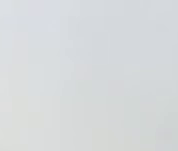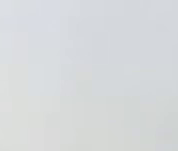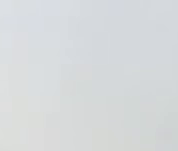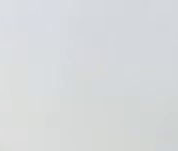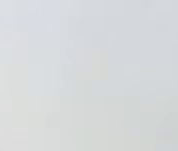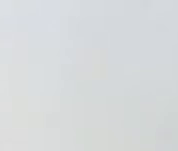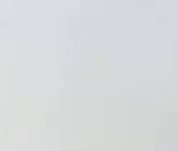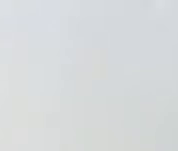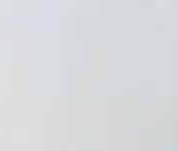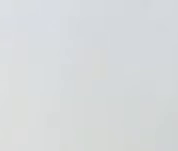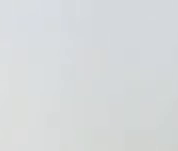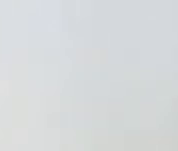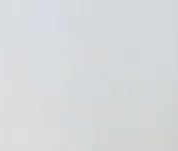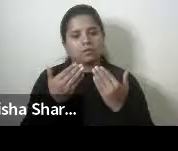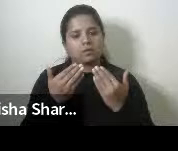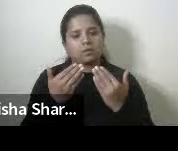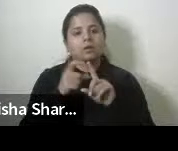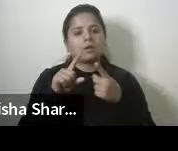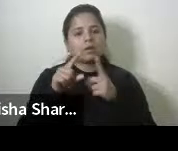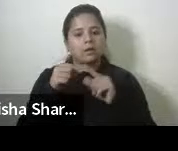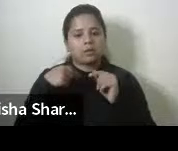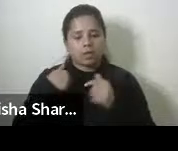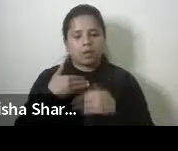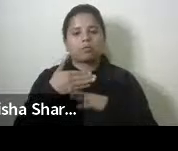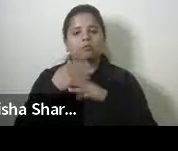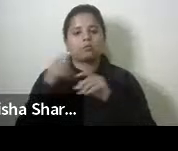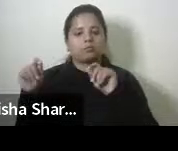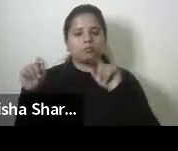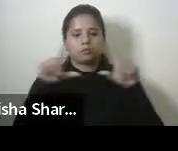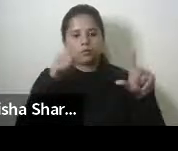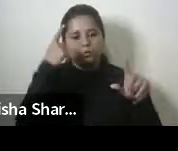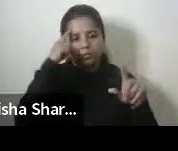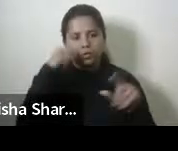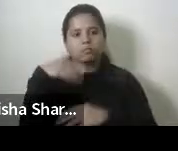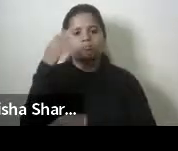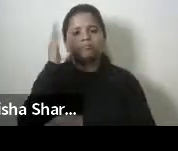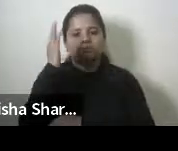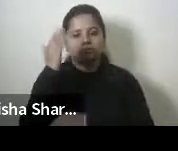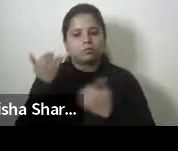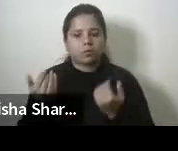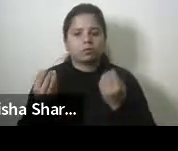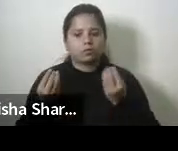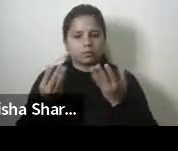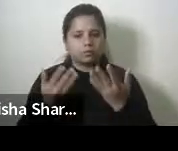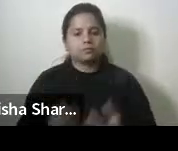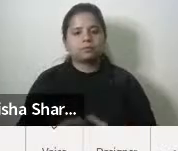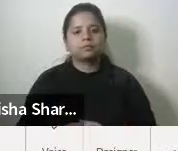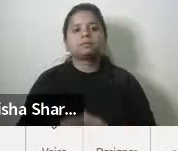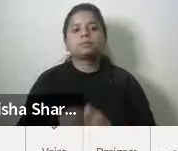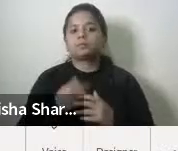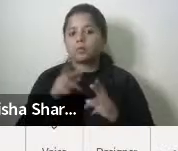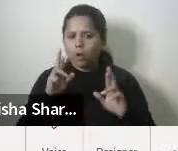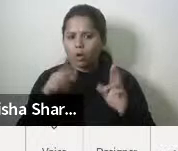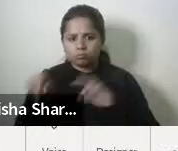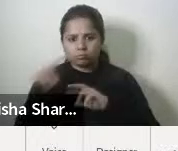thank you i'll share my screen for sharing the presentation hope it is visible